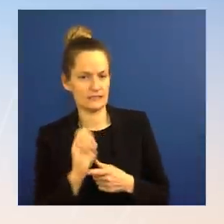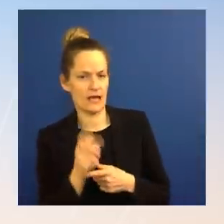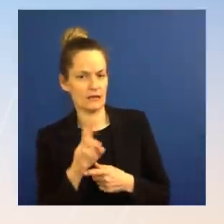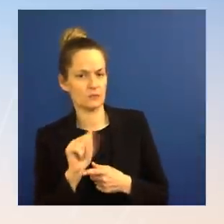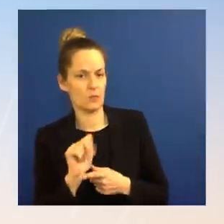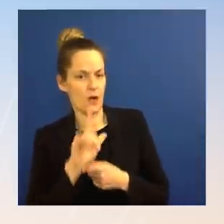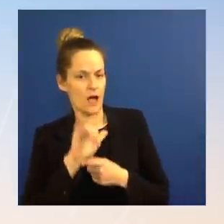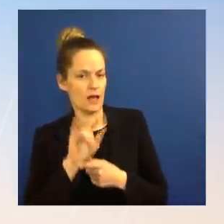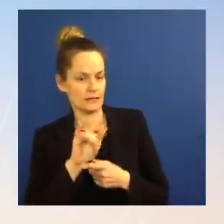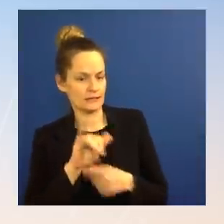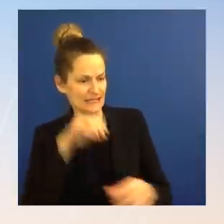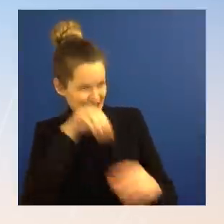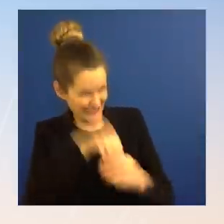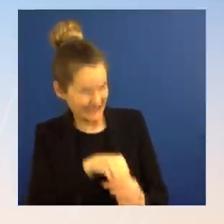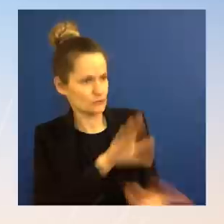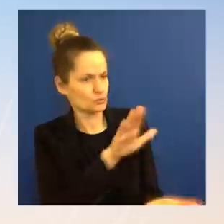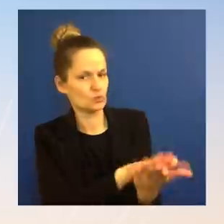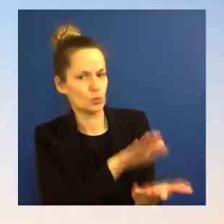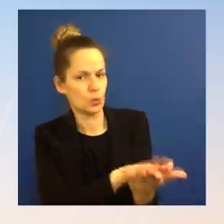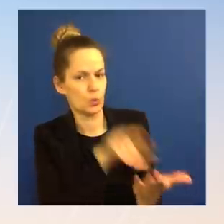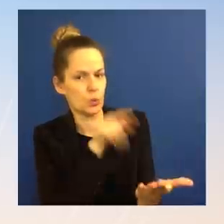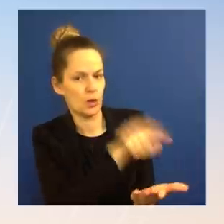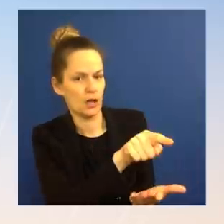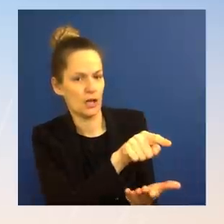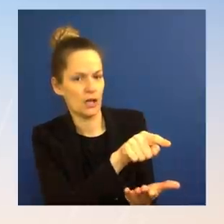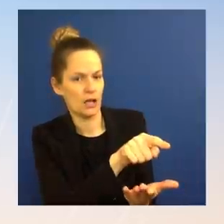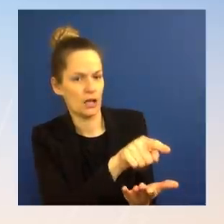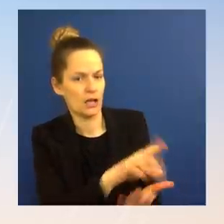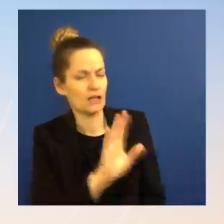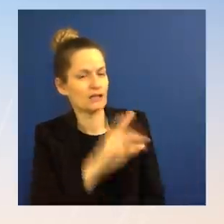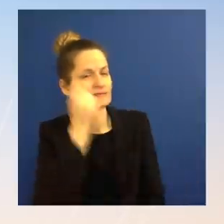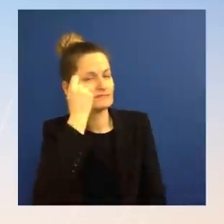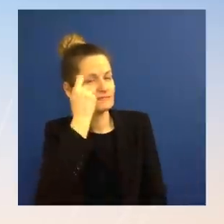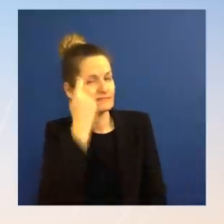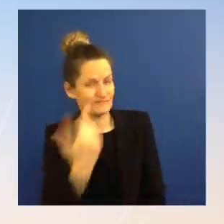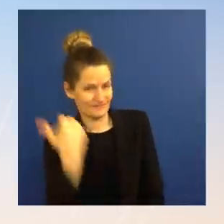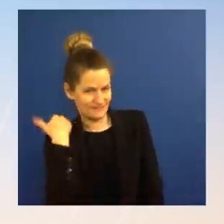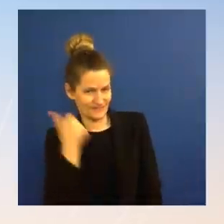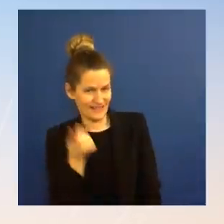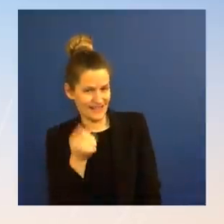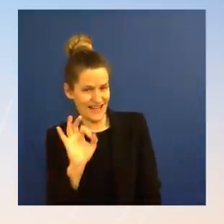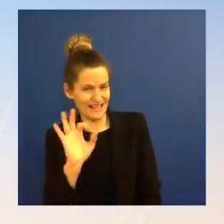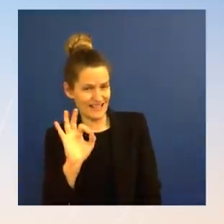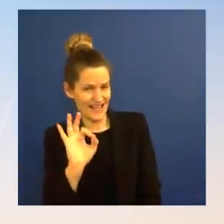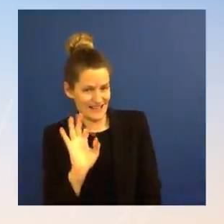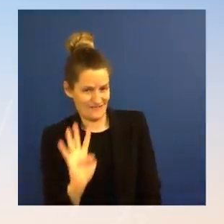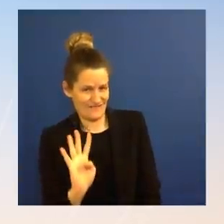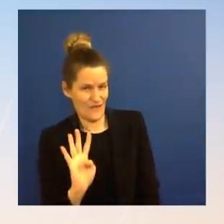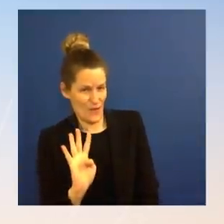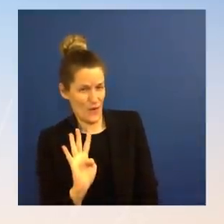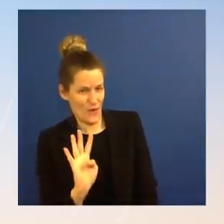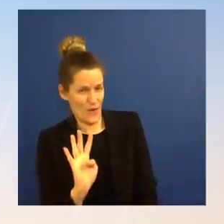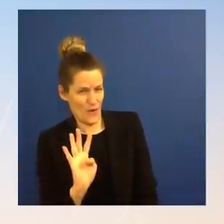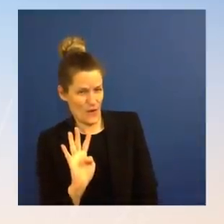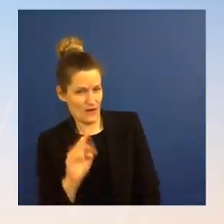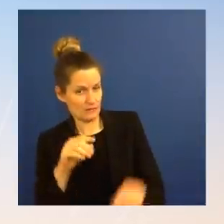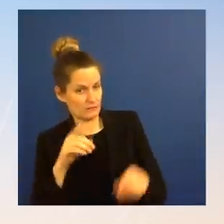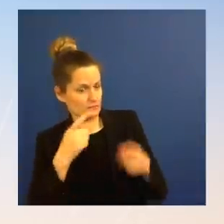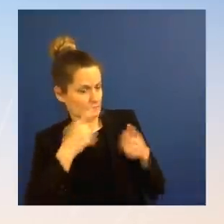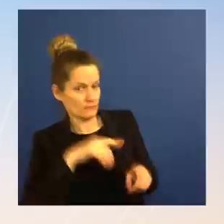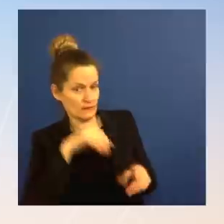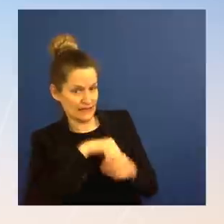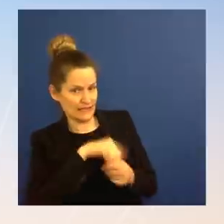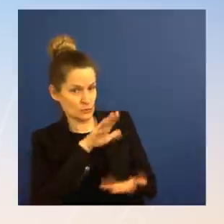bill, in 1994, when many of us in this room were in school, President Biden actually voted for a much broader restriction